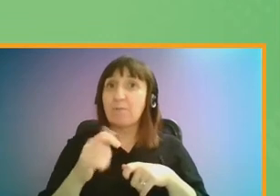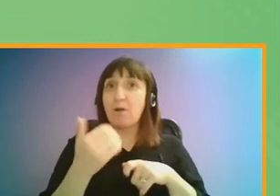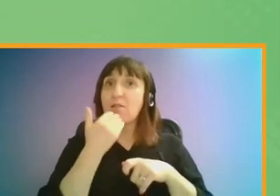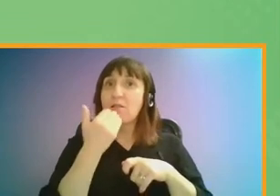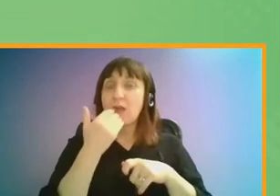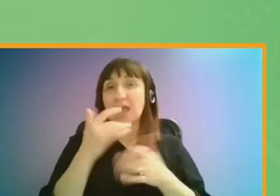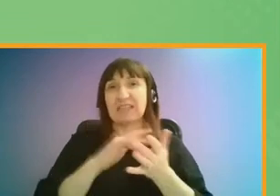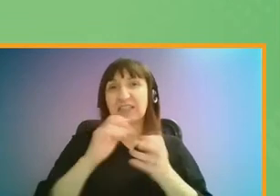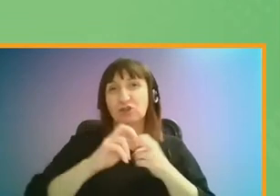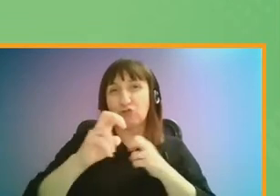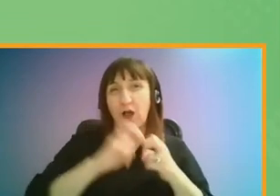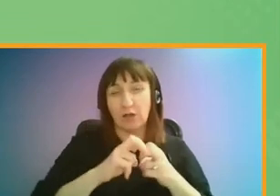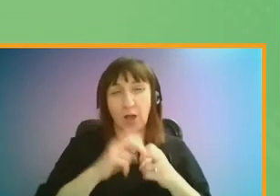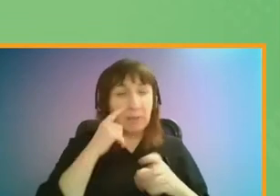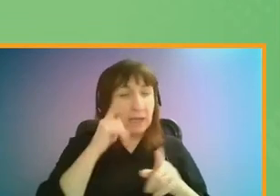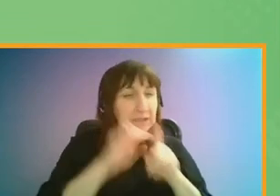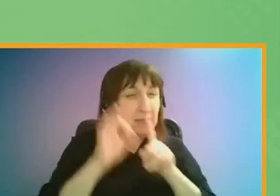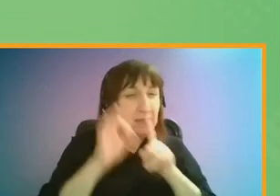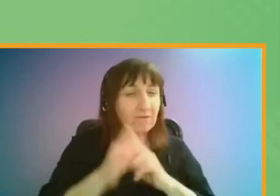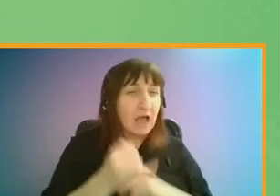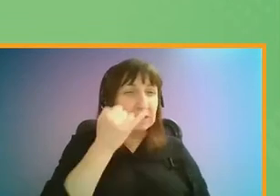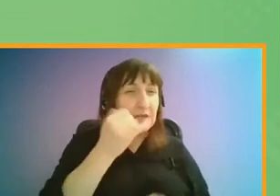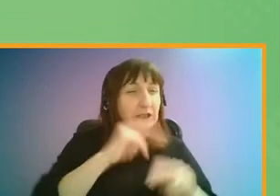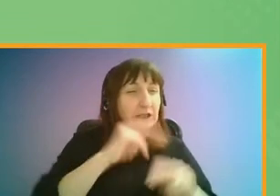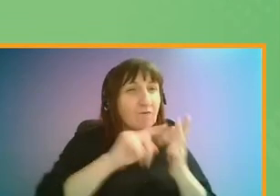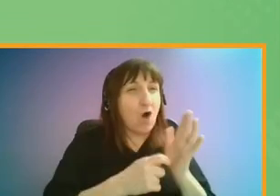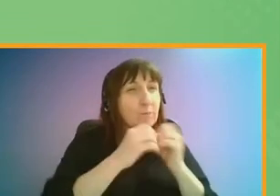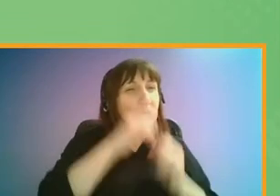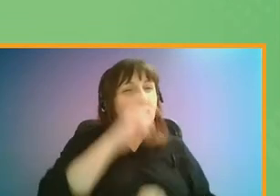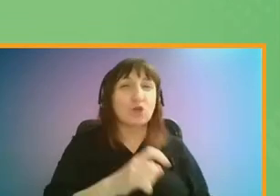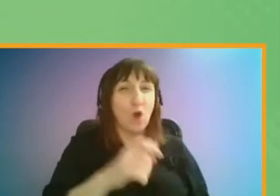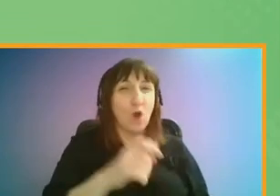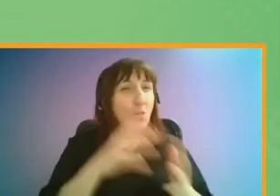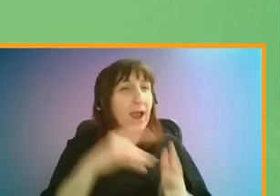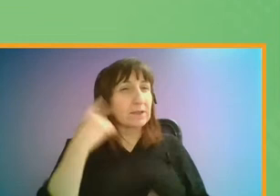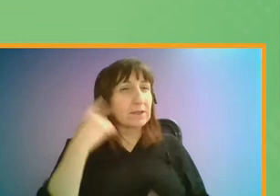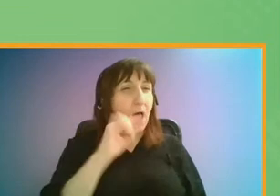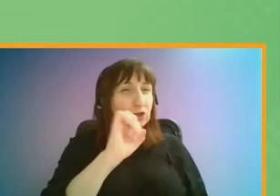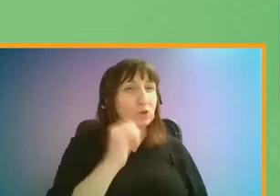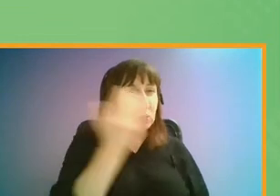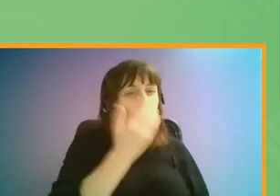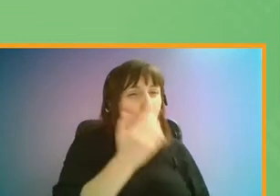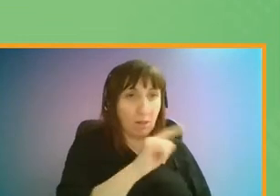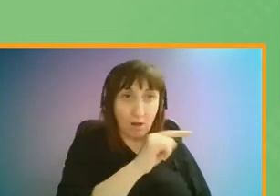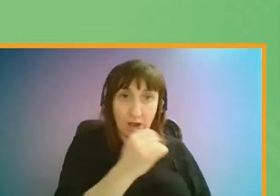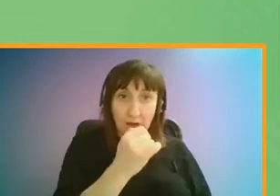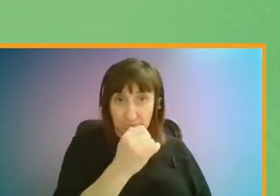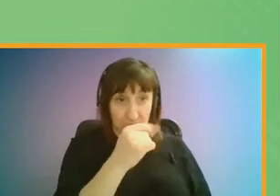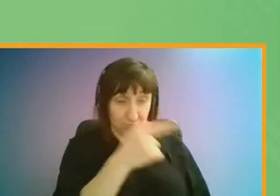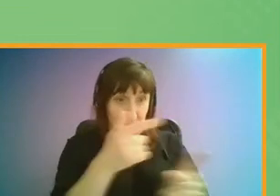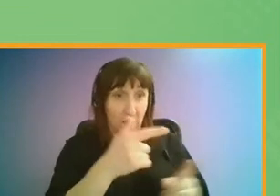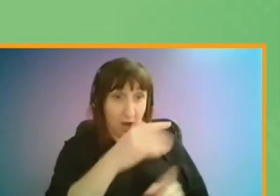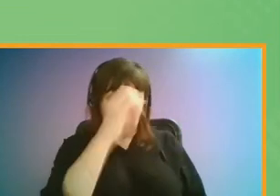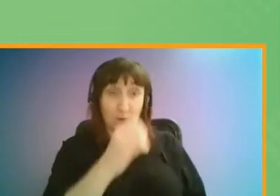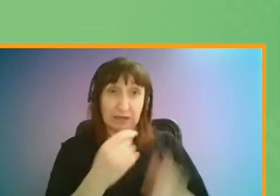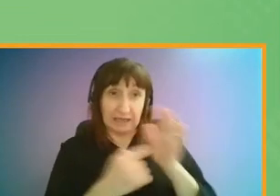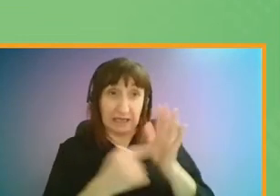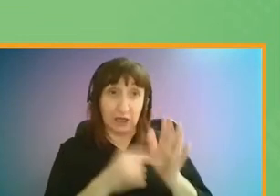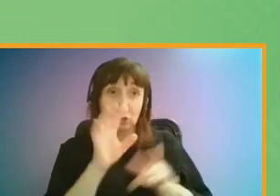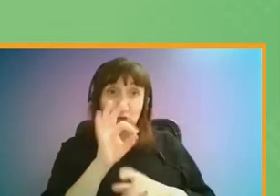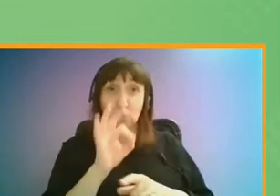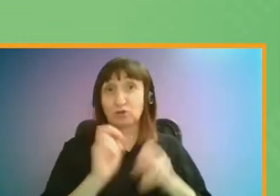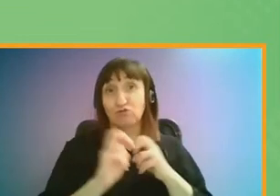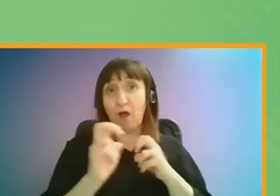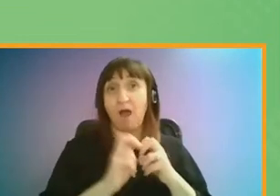recently surveyed sixth form students at a West London school. They found that nearly 70% of the students said that ease and convenience was key when choosing their mode of